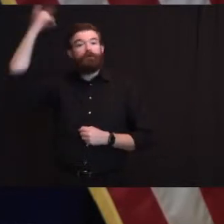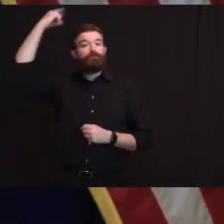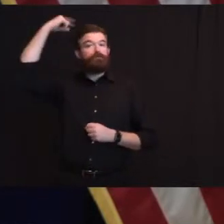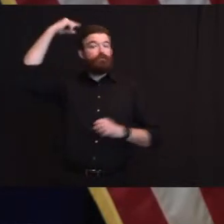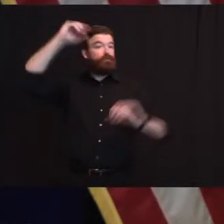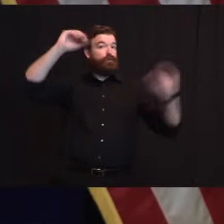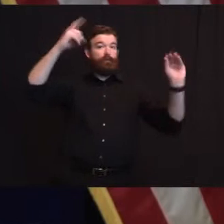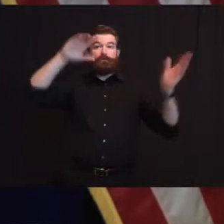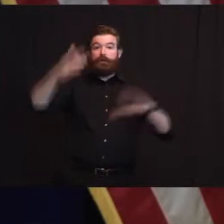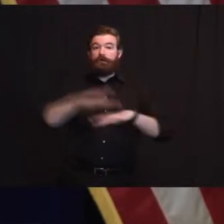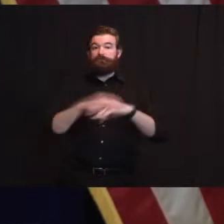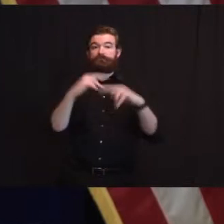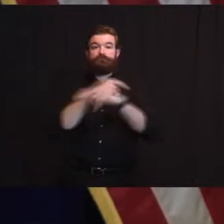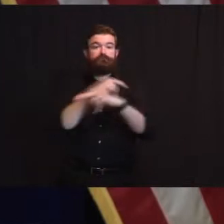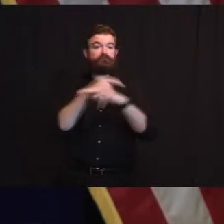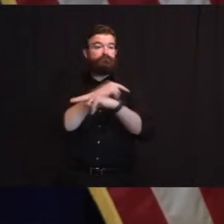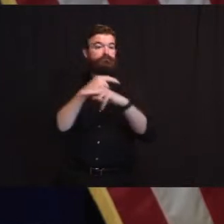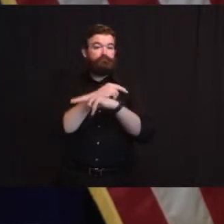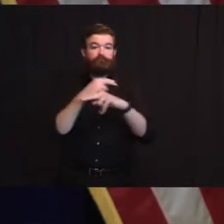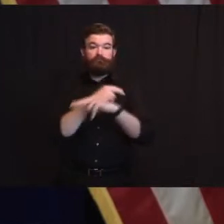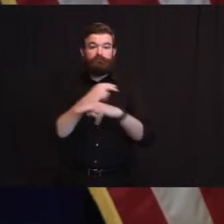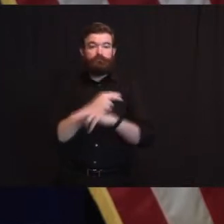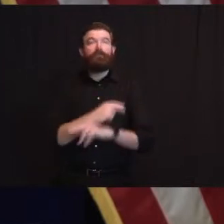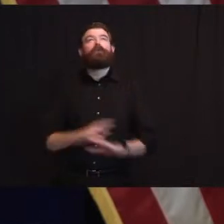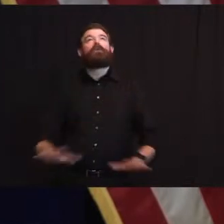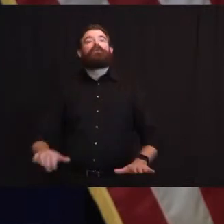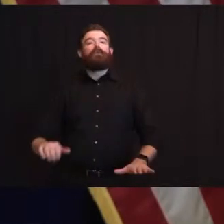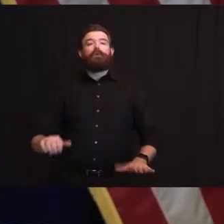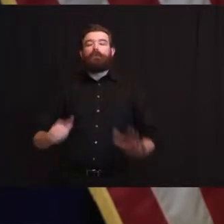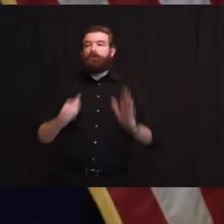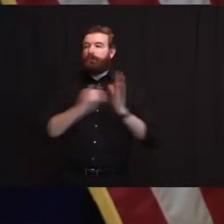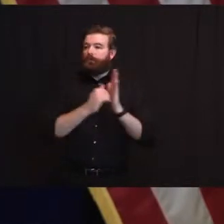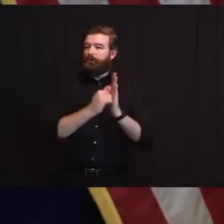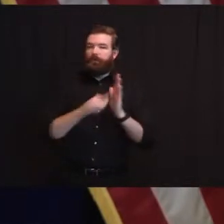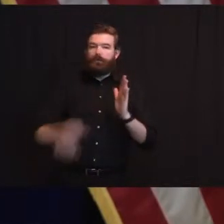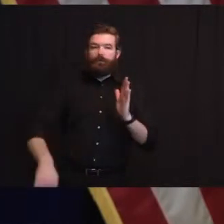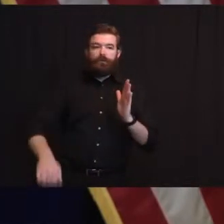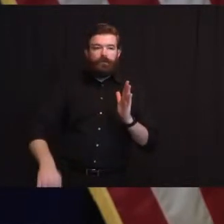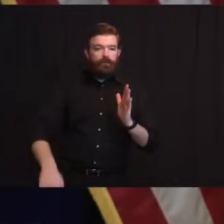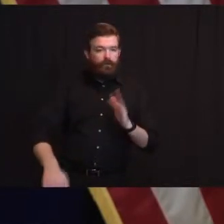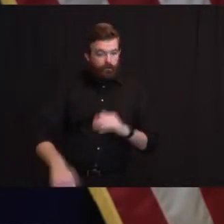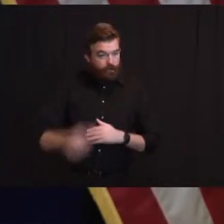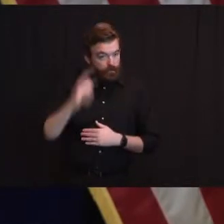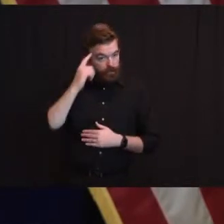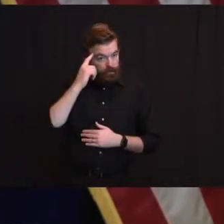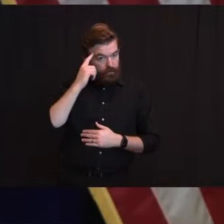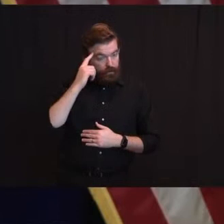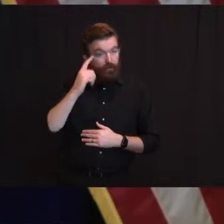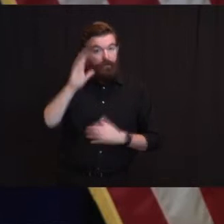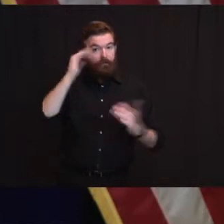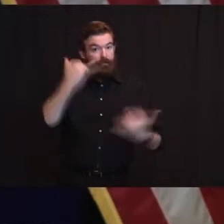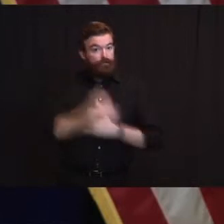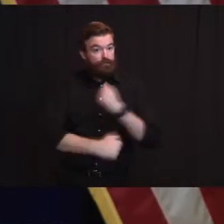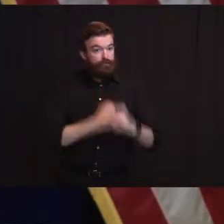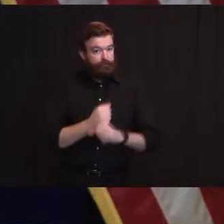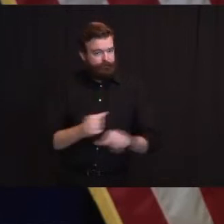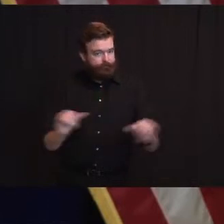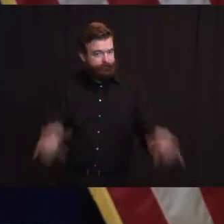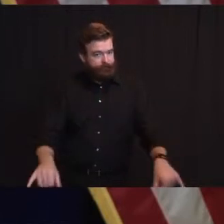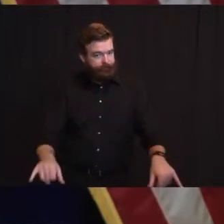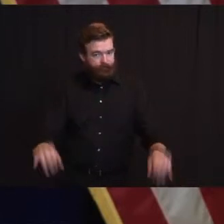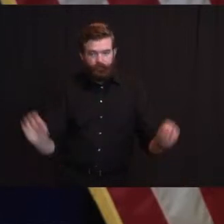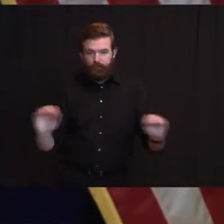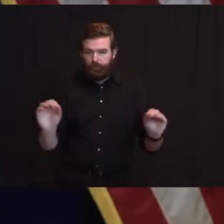well and just remind people not to drink and drive and that there's so many options out there with regard to the